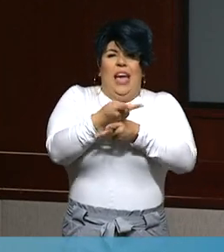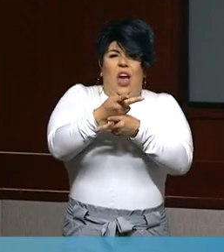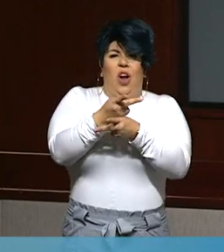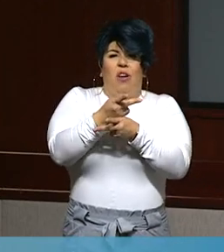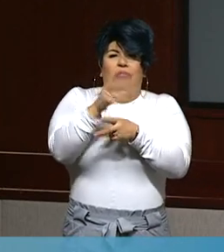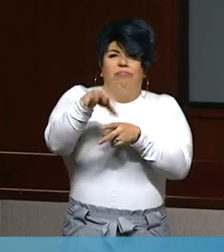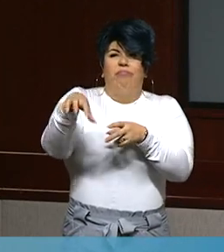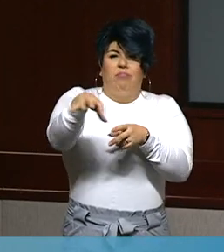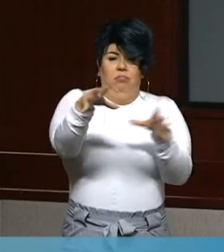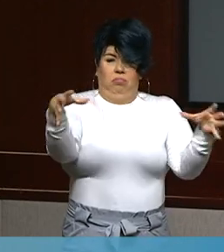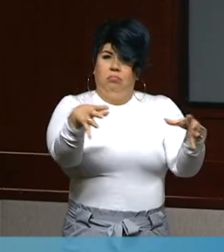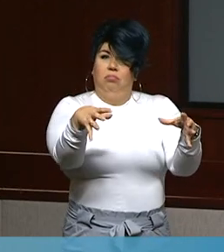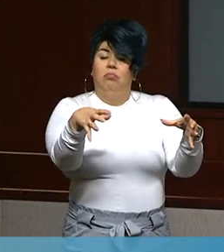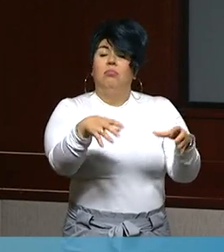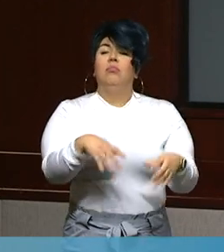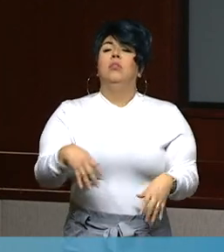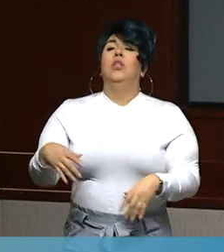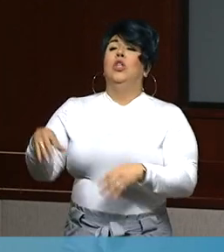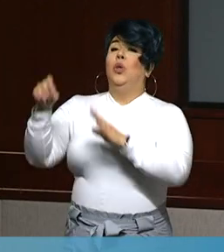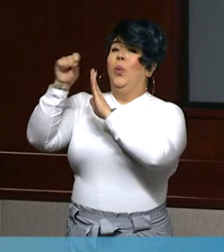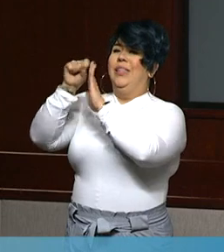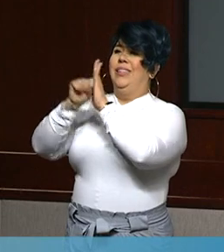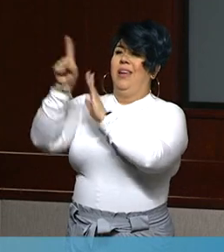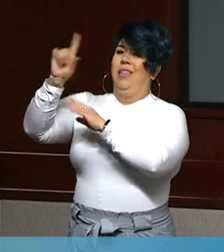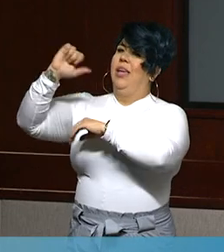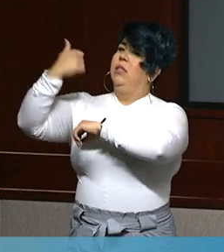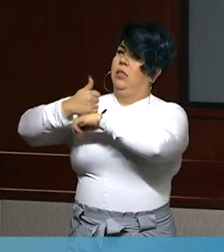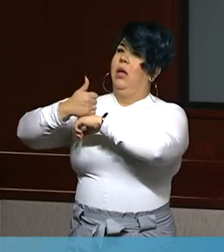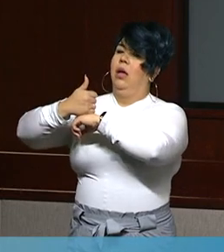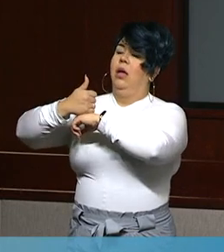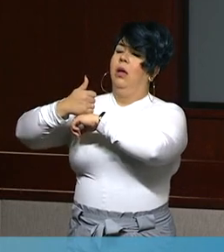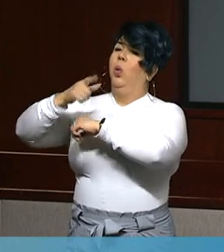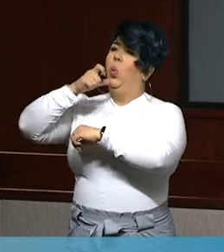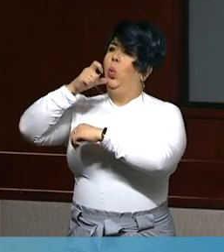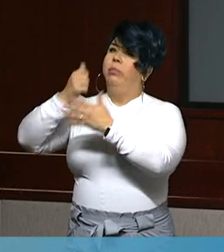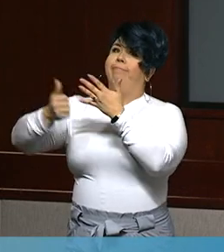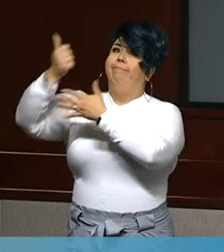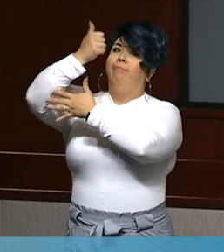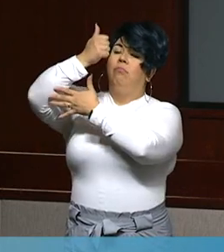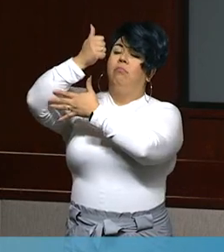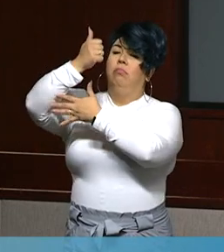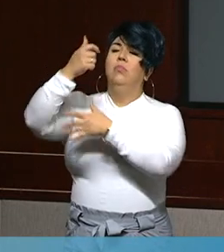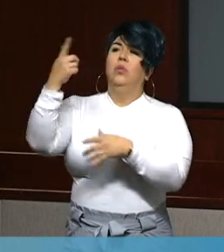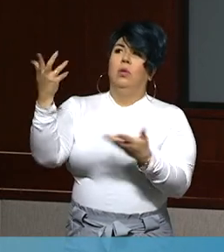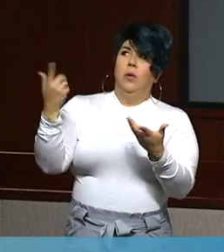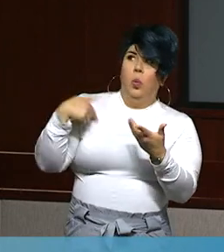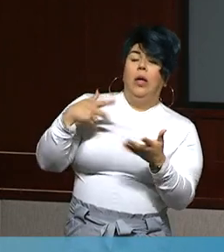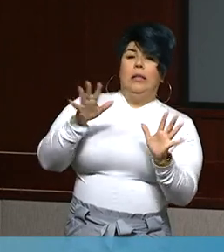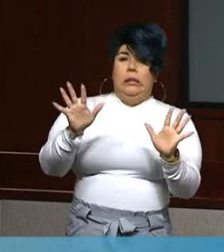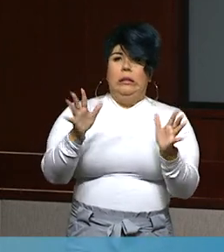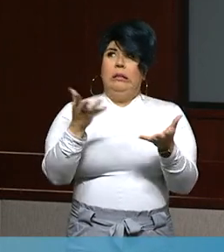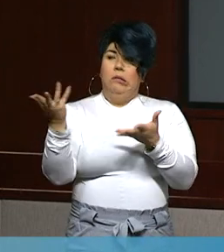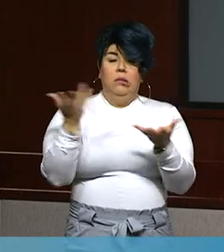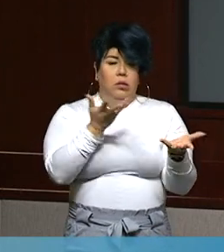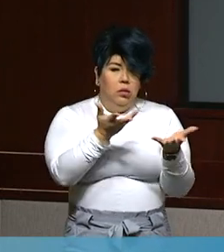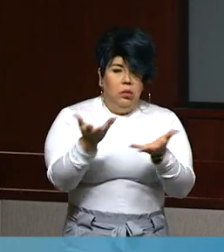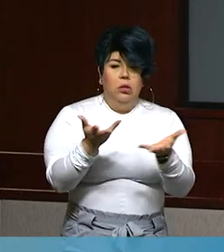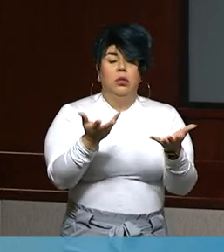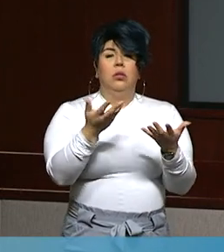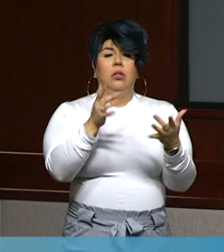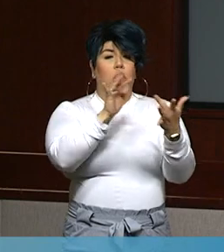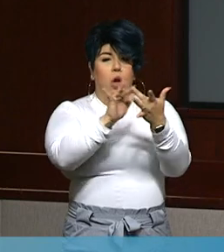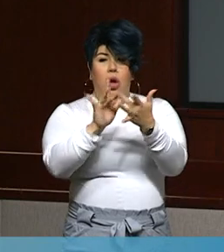From there, through the state's prioritization method, we're working our way through the various organizations in tier 1 to